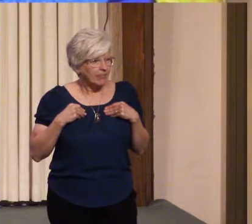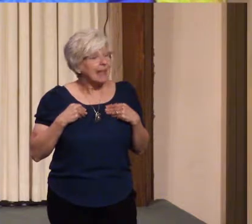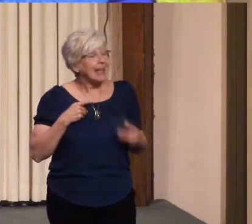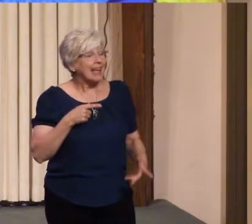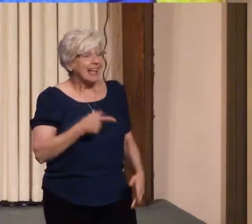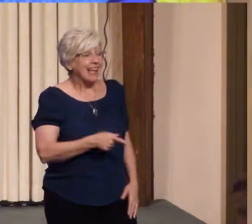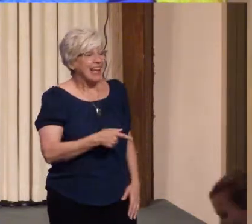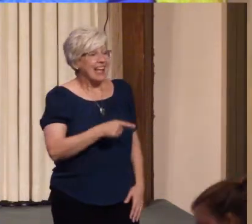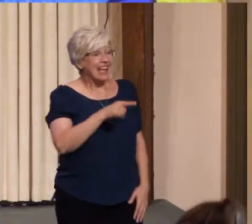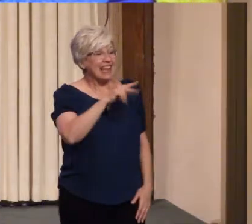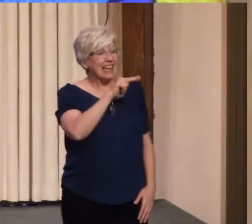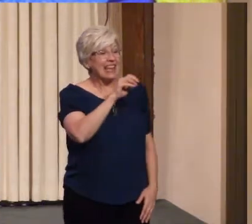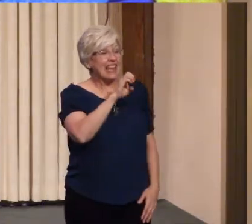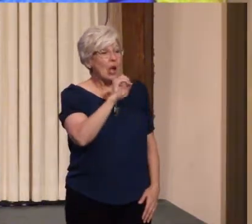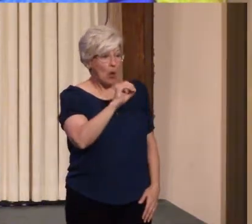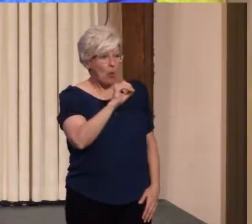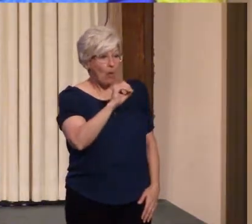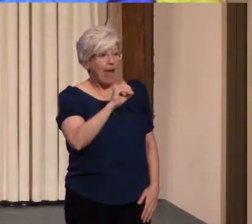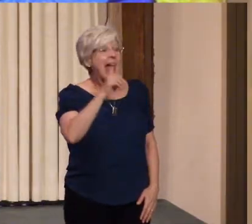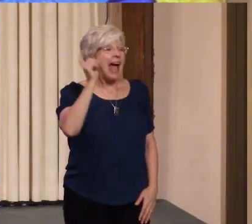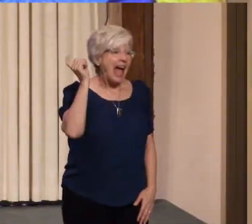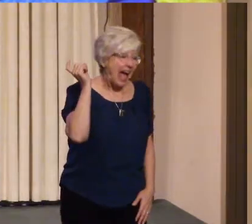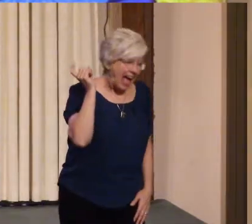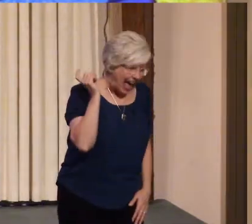to come into the real world